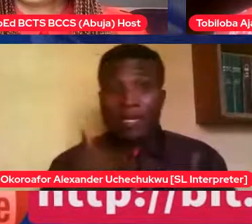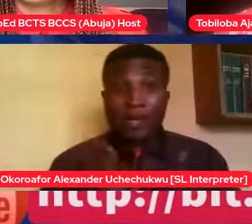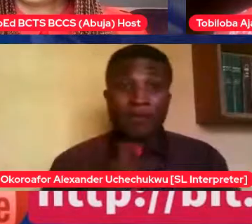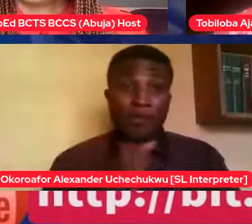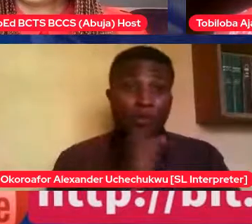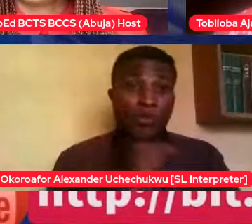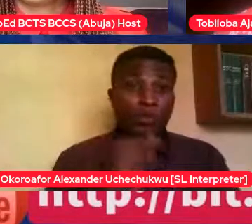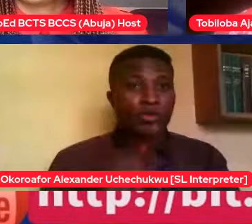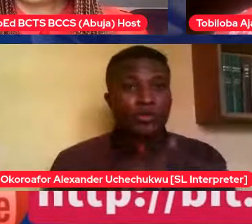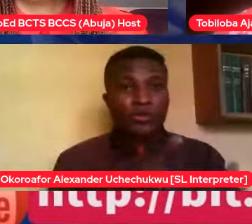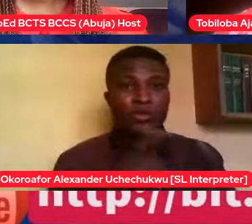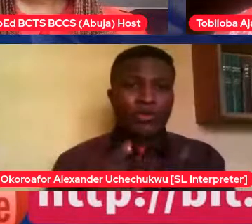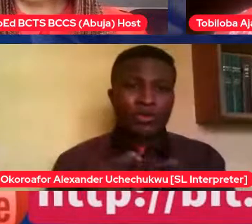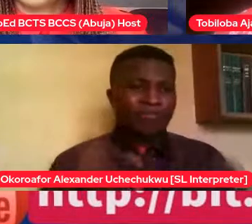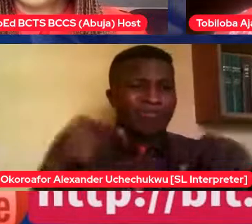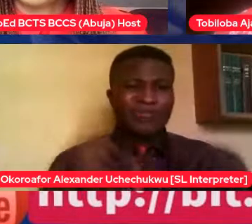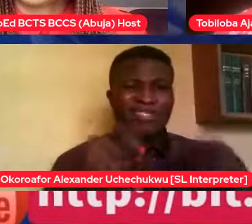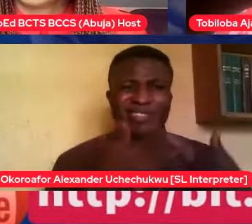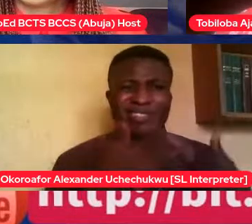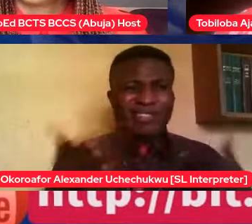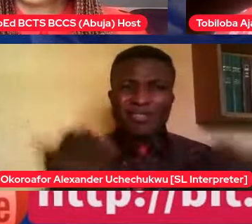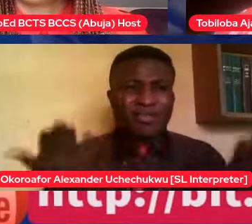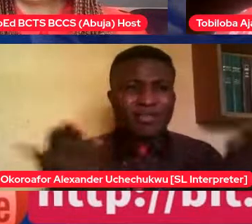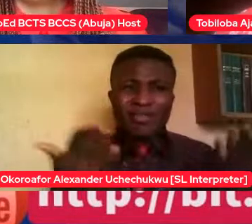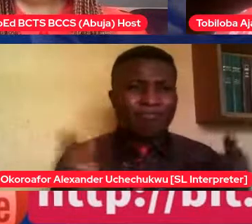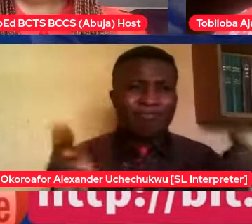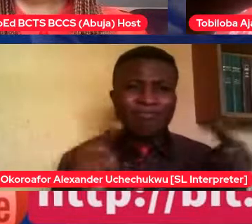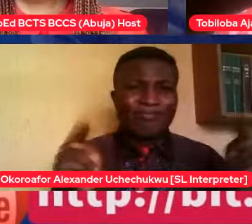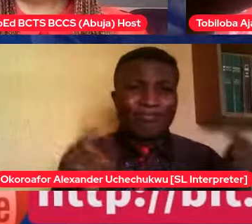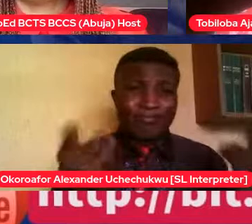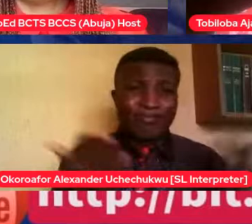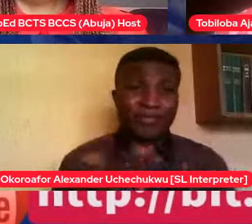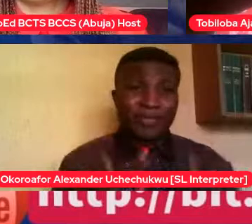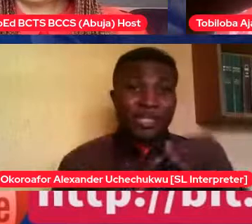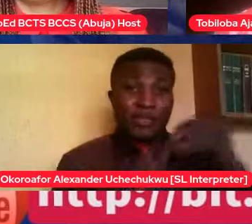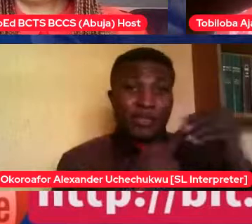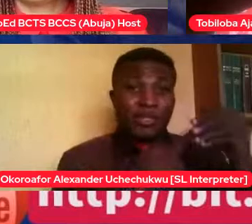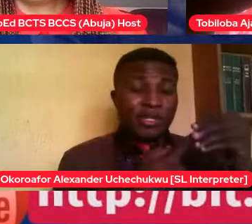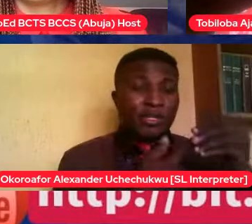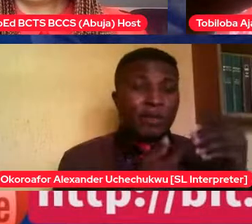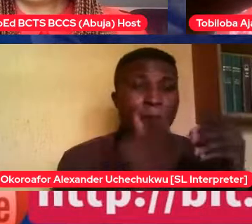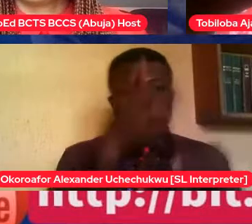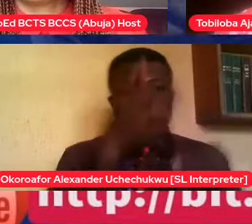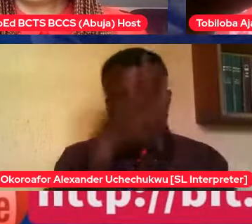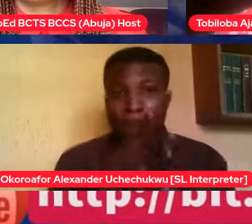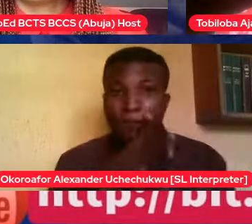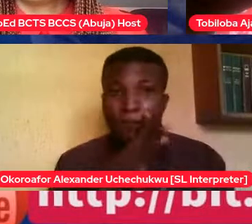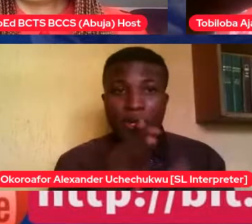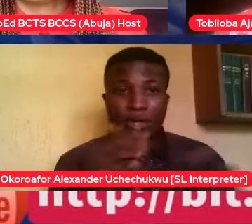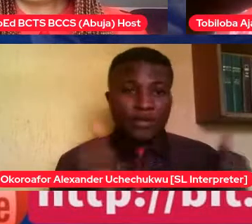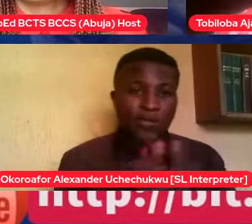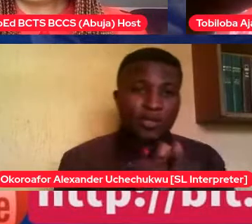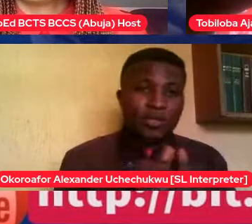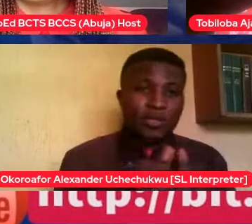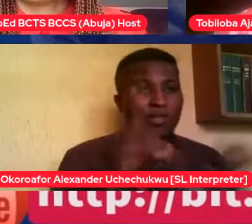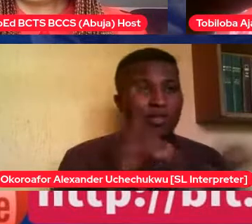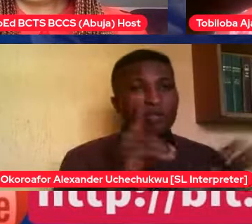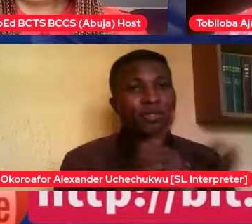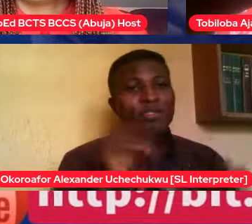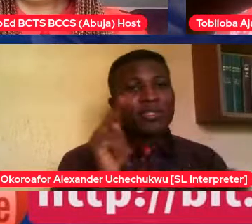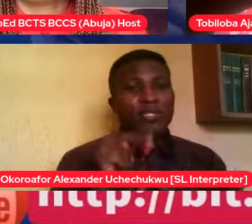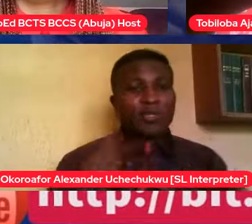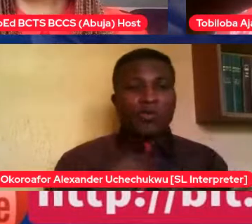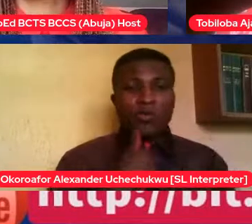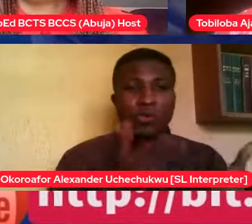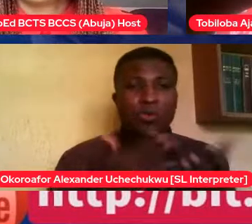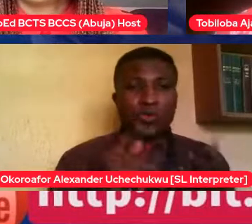kids with special needs, we, we want to shield our children so much. That's why I like what, is it Toby, let me not make a